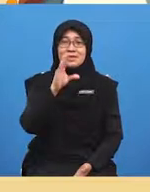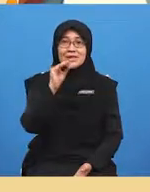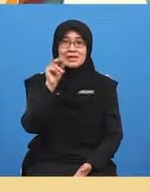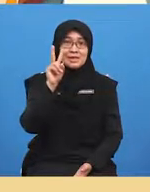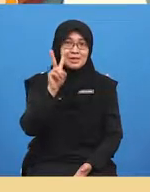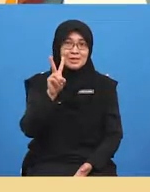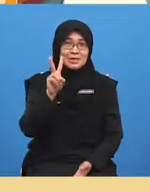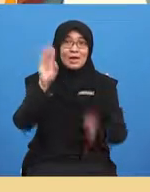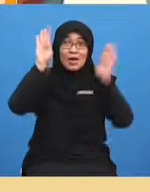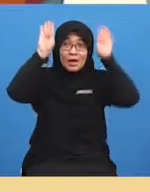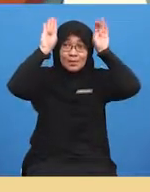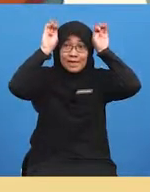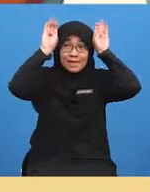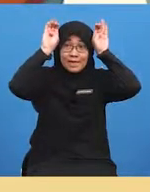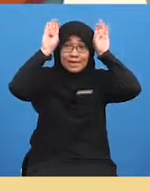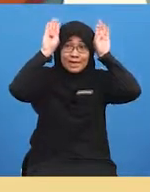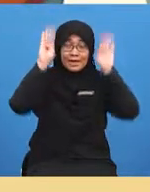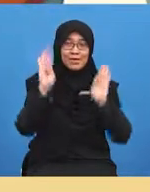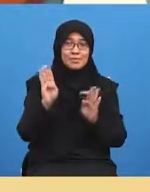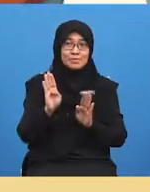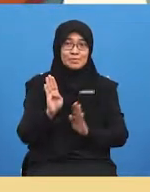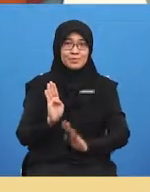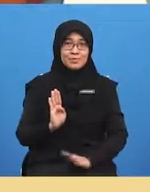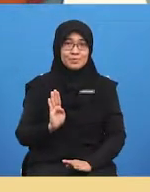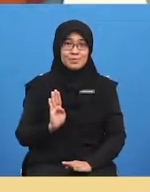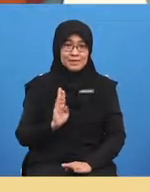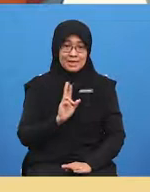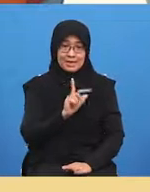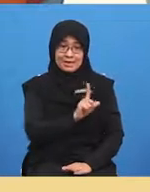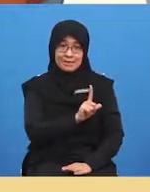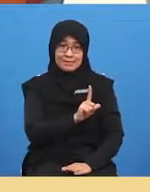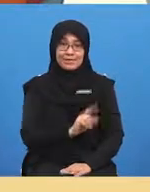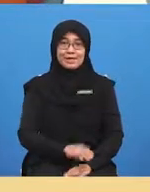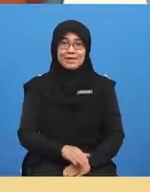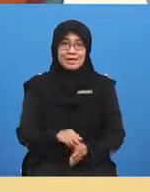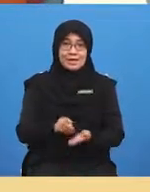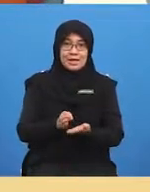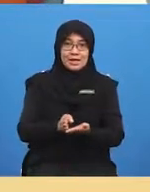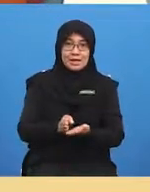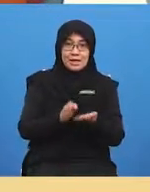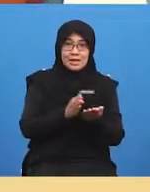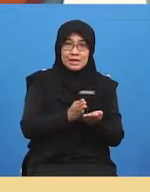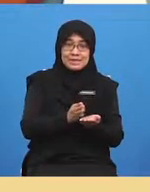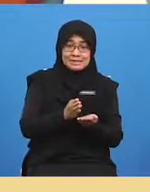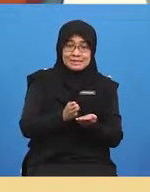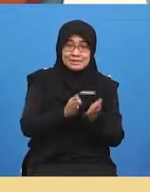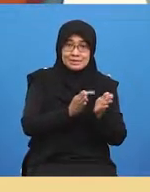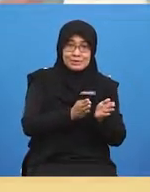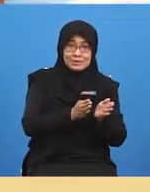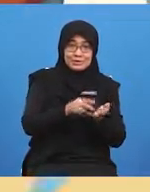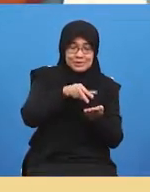bunny hops to your left two bunny hops to my left one two wow